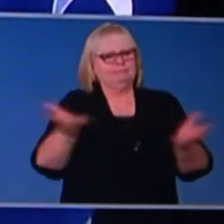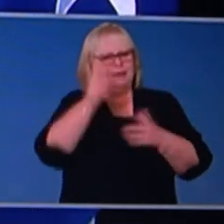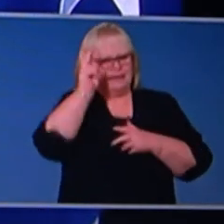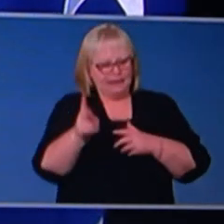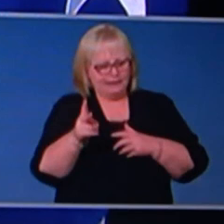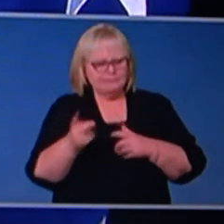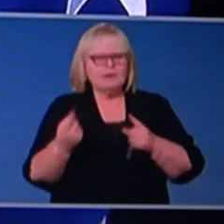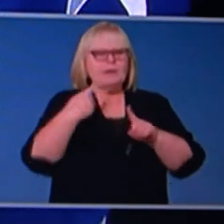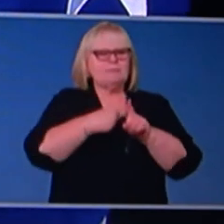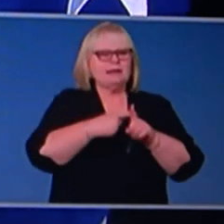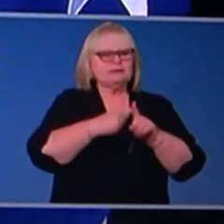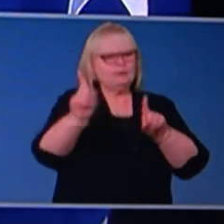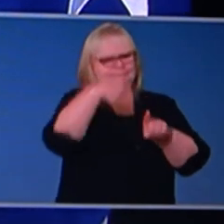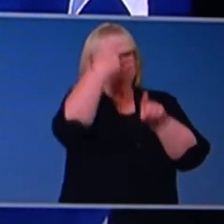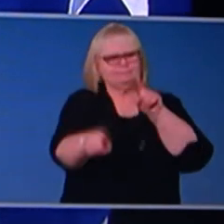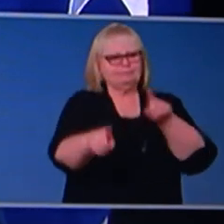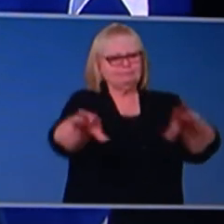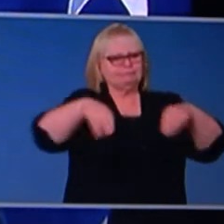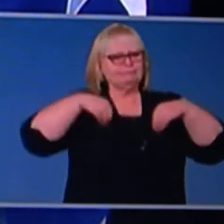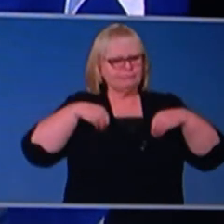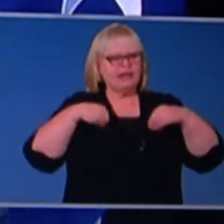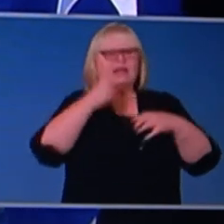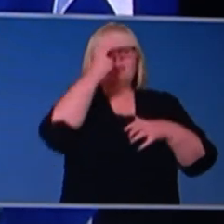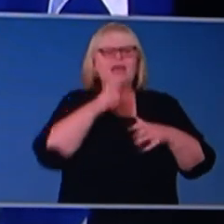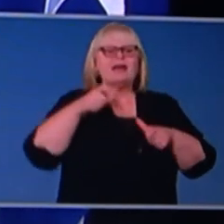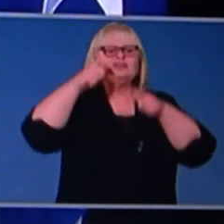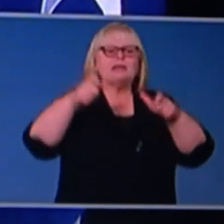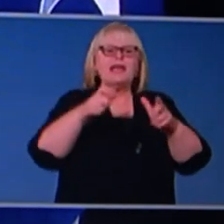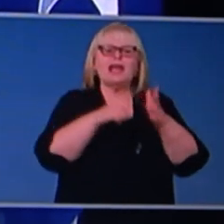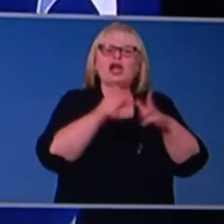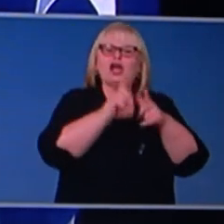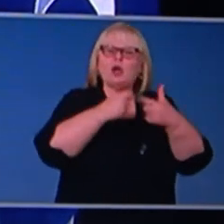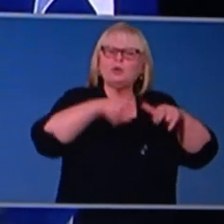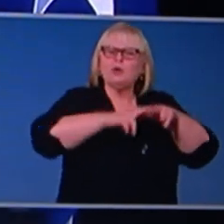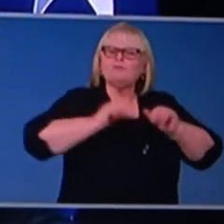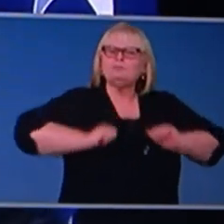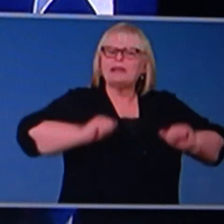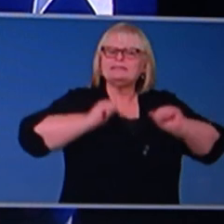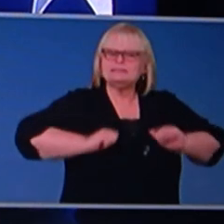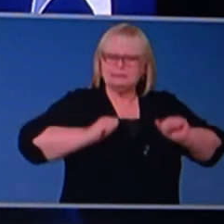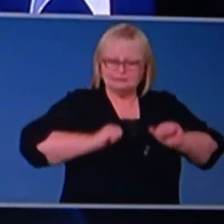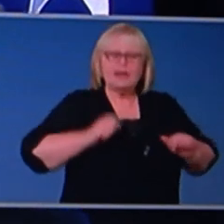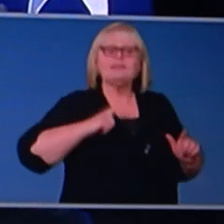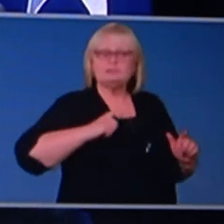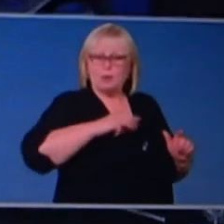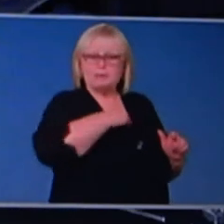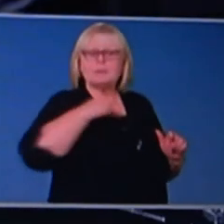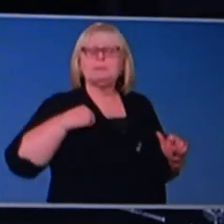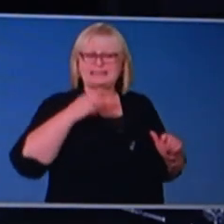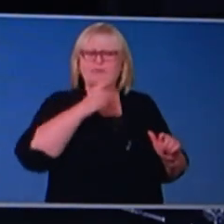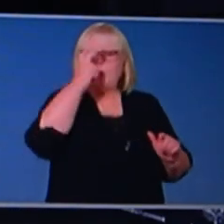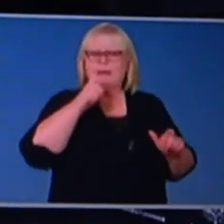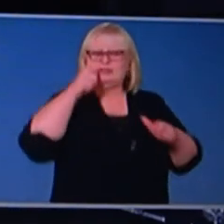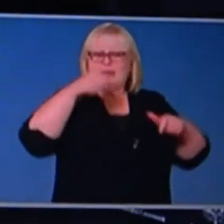aged care code. And that was strongly welcomed by the National Cabinet. And that's why the Minister for Aged Care joins me today.